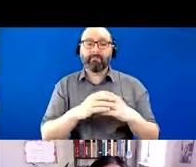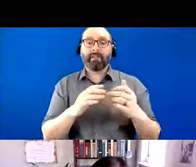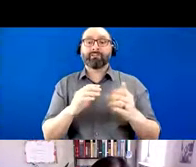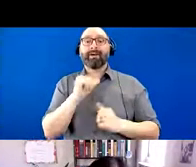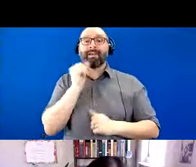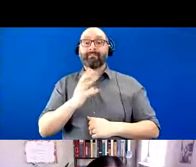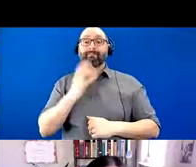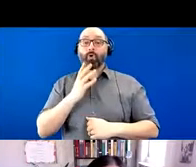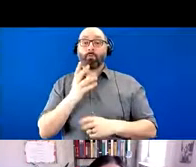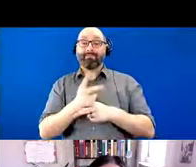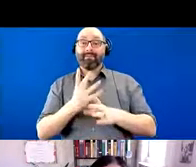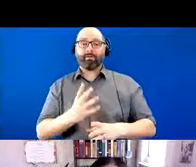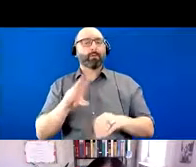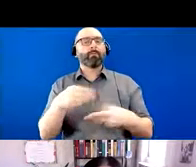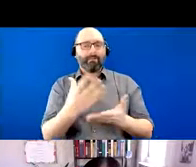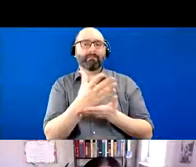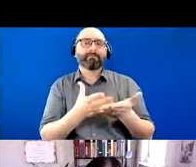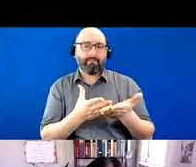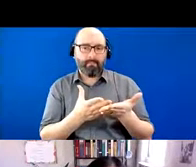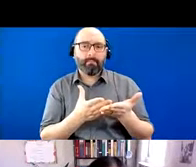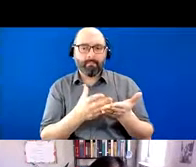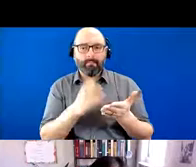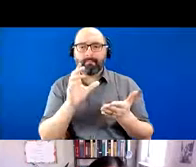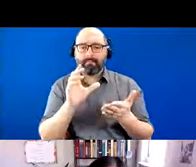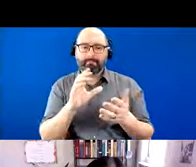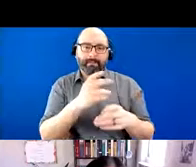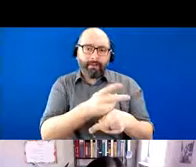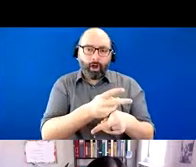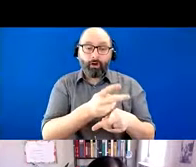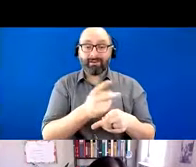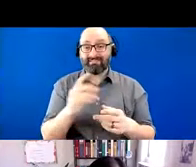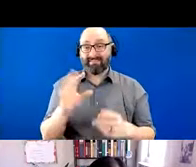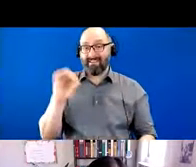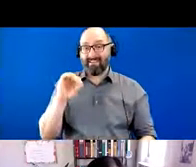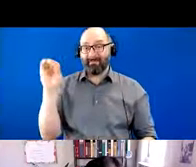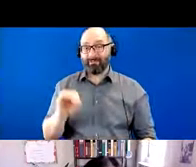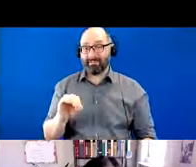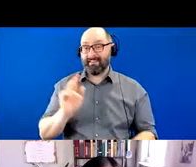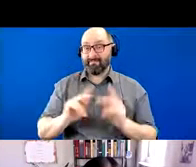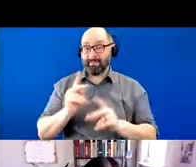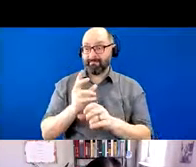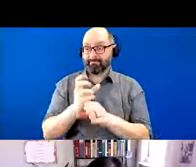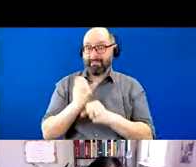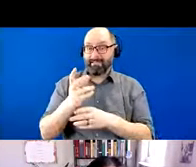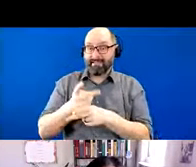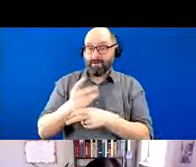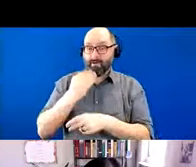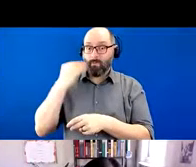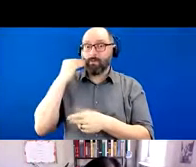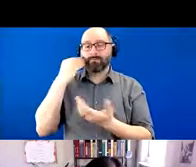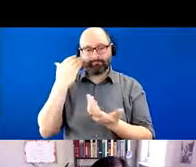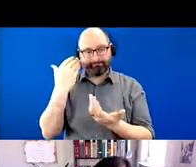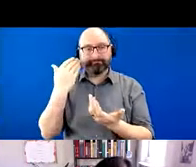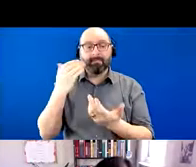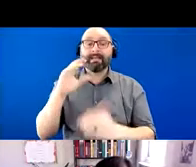some level of care for more than 90% of people receiving their care at home. We know that approximately 75